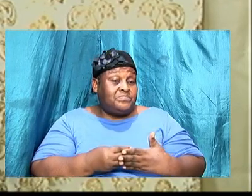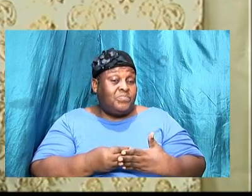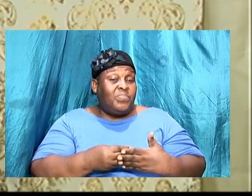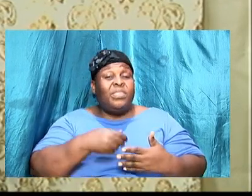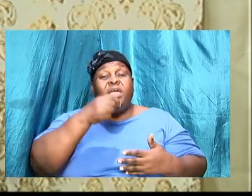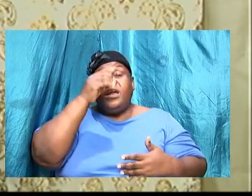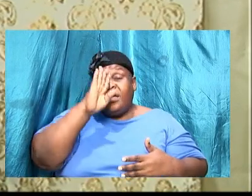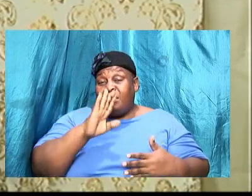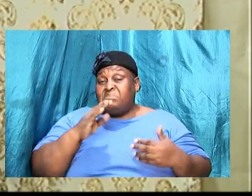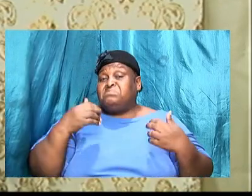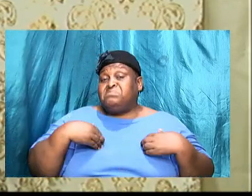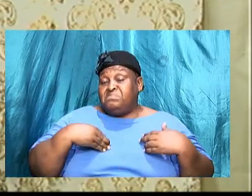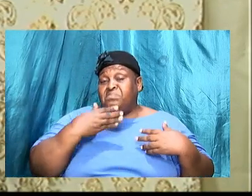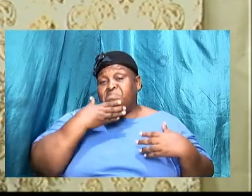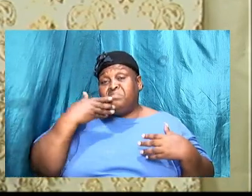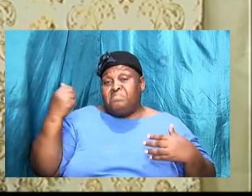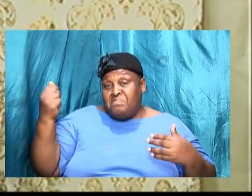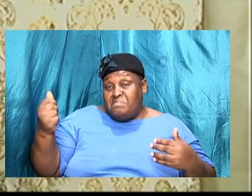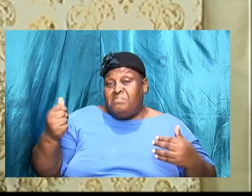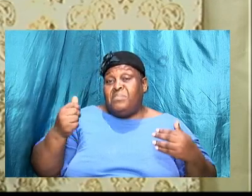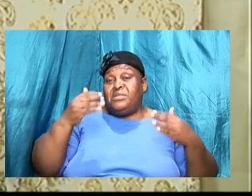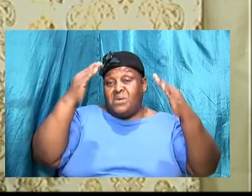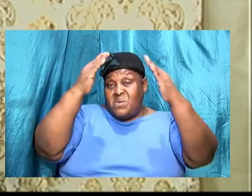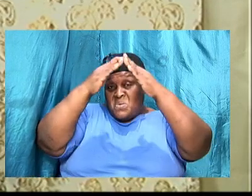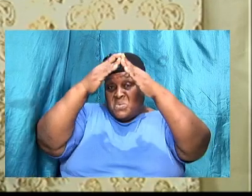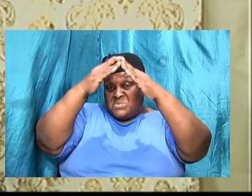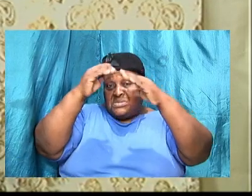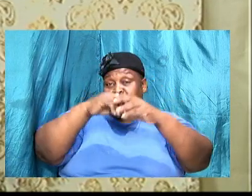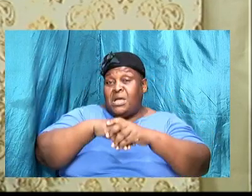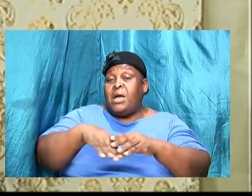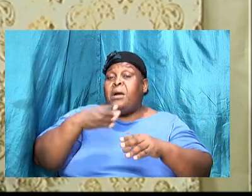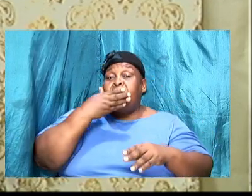God have a better house in a better location